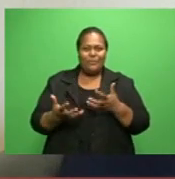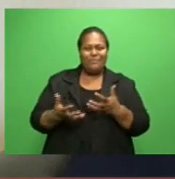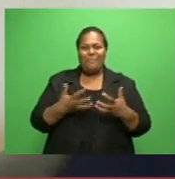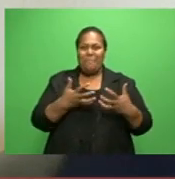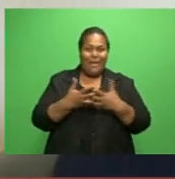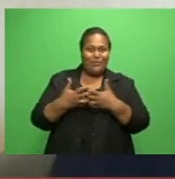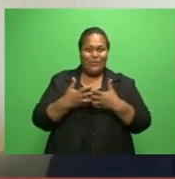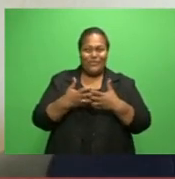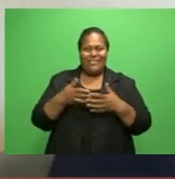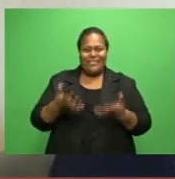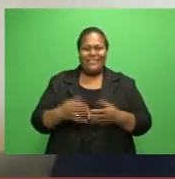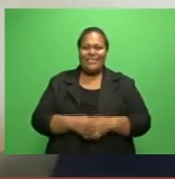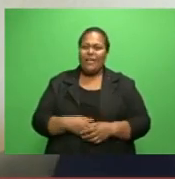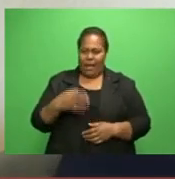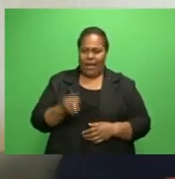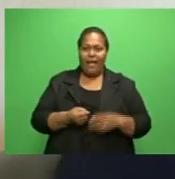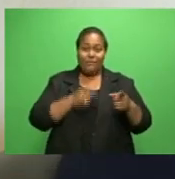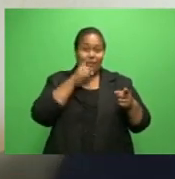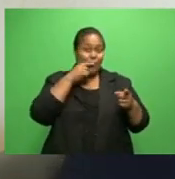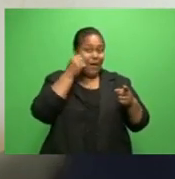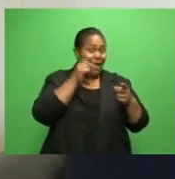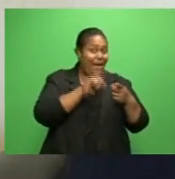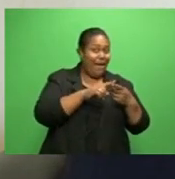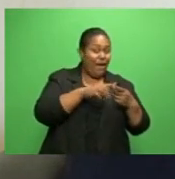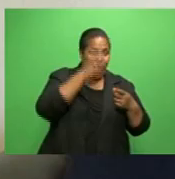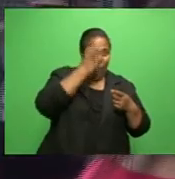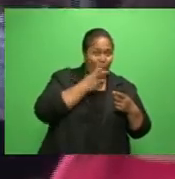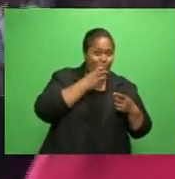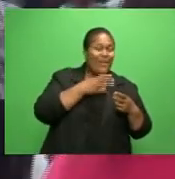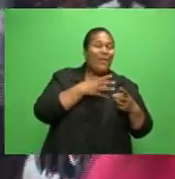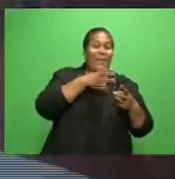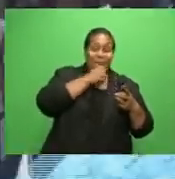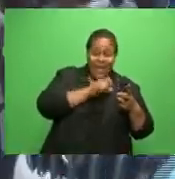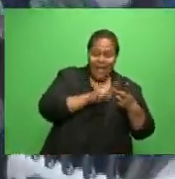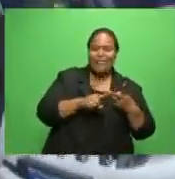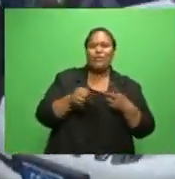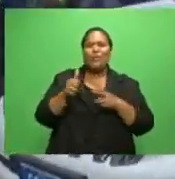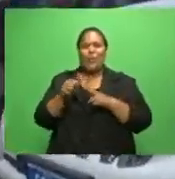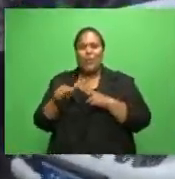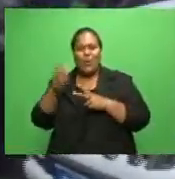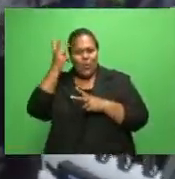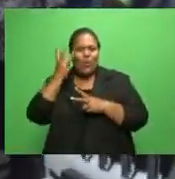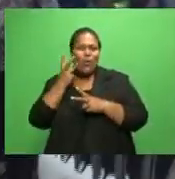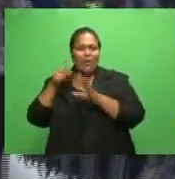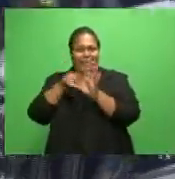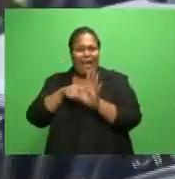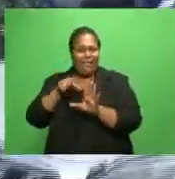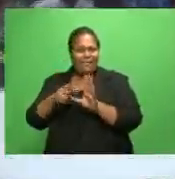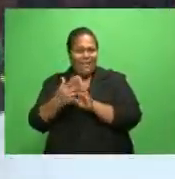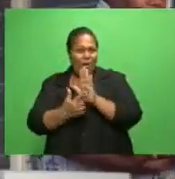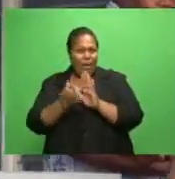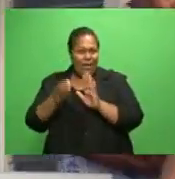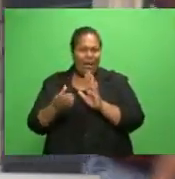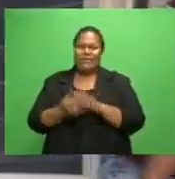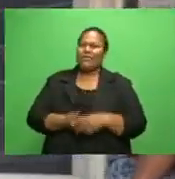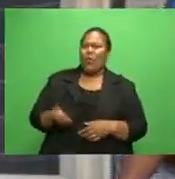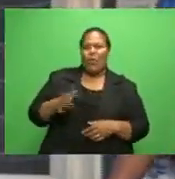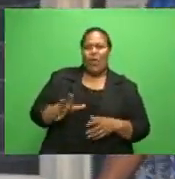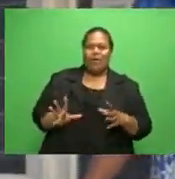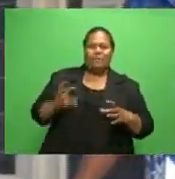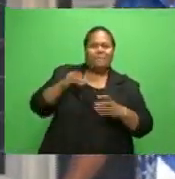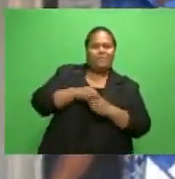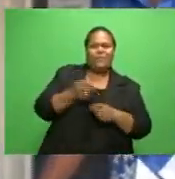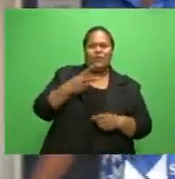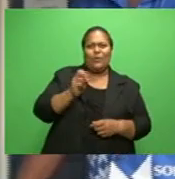him lead and have myself to complement him because he's already gained traction from 2018. You know, he's